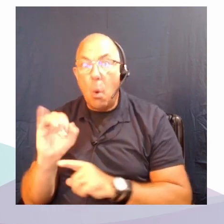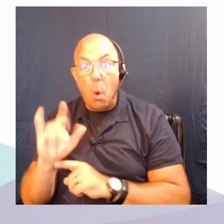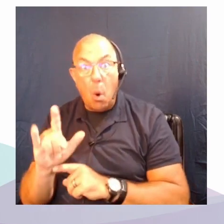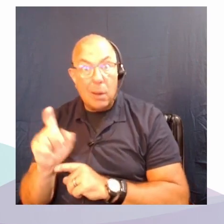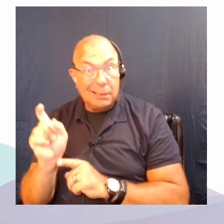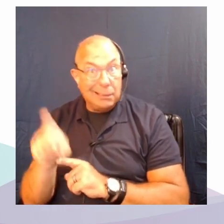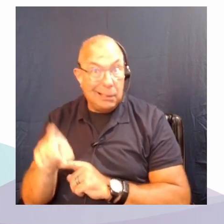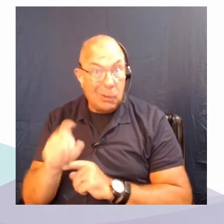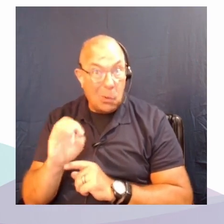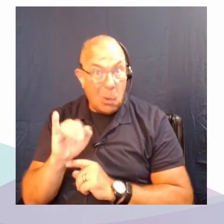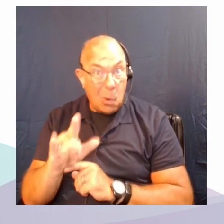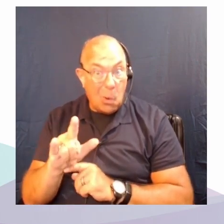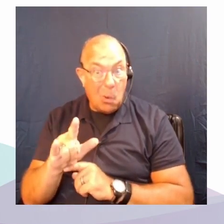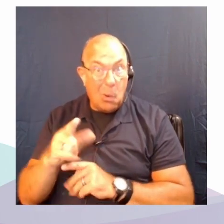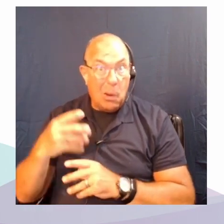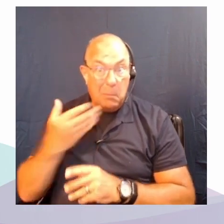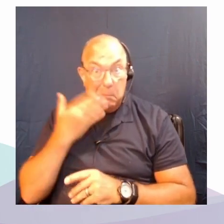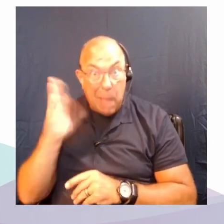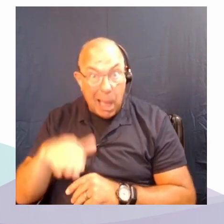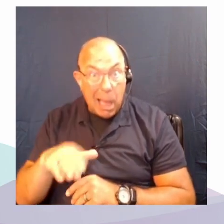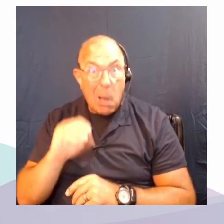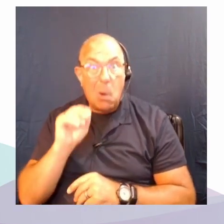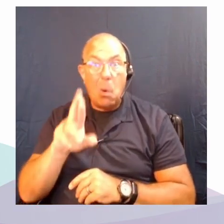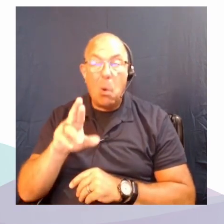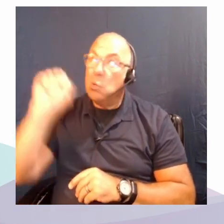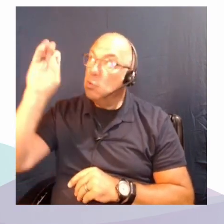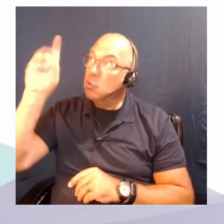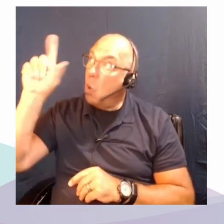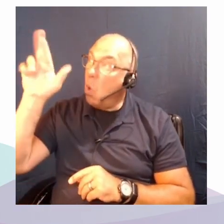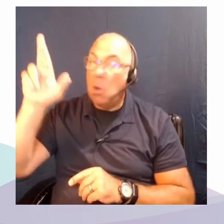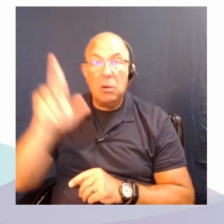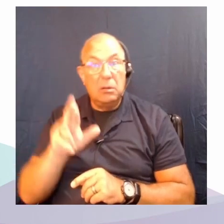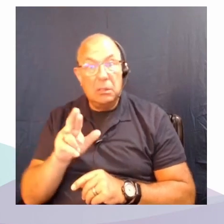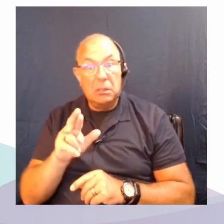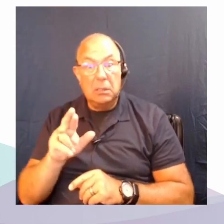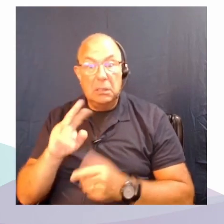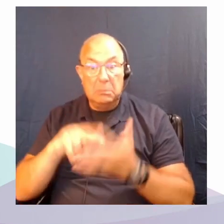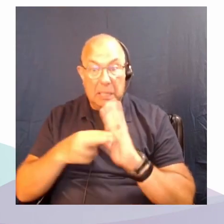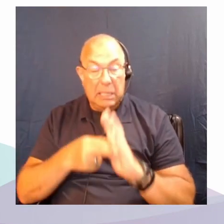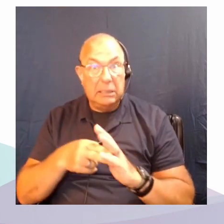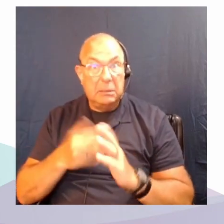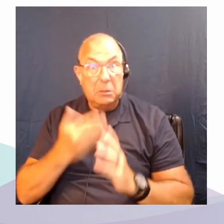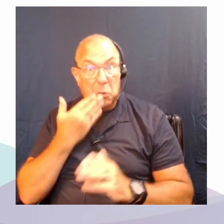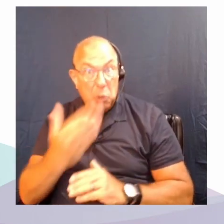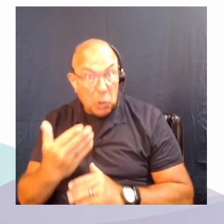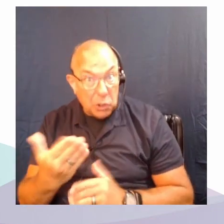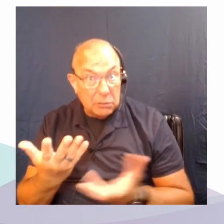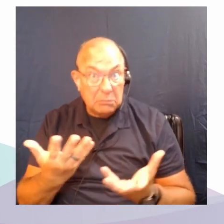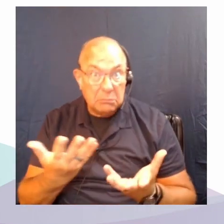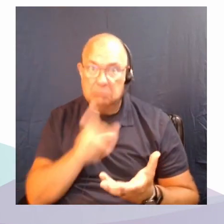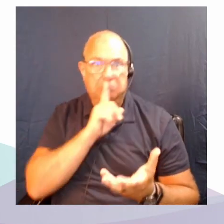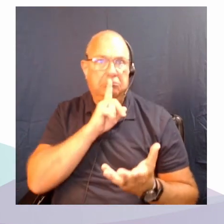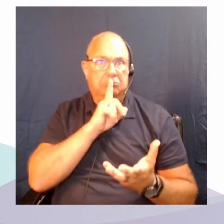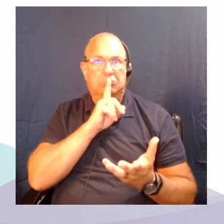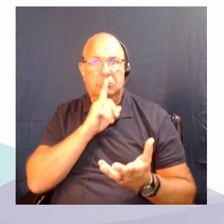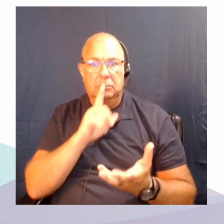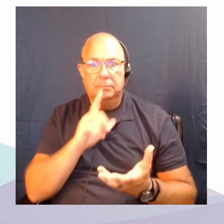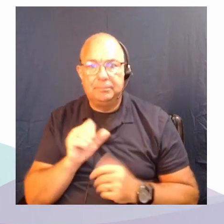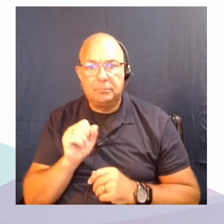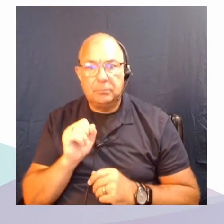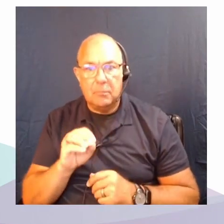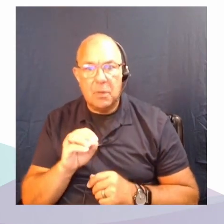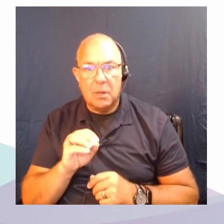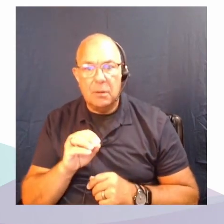bad or a solar infrastructure is necessarily inherently good. And so, you know, you have to think